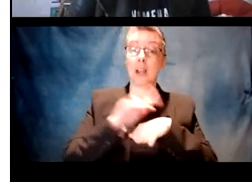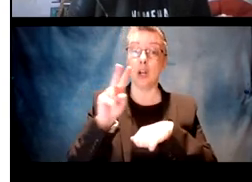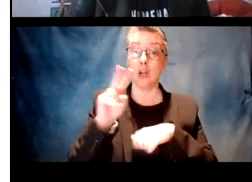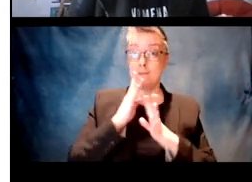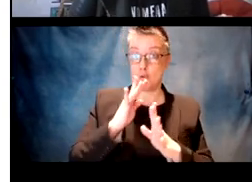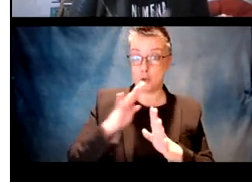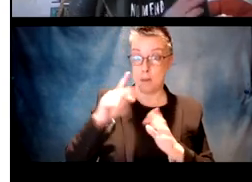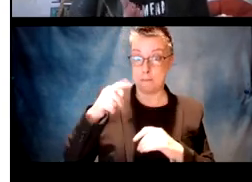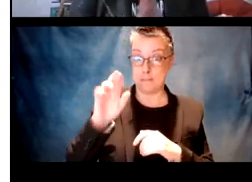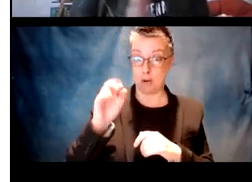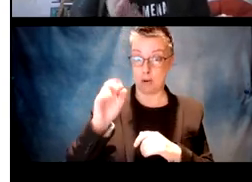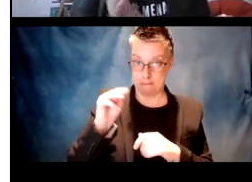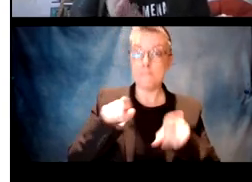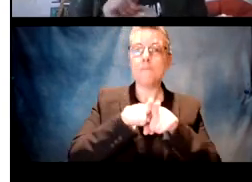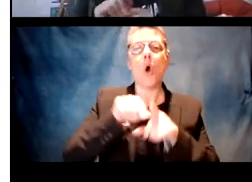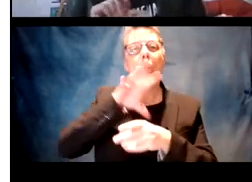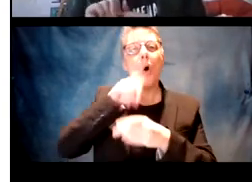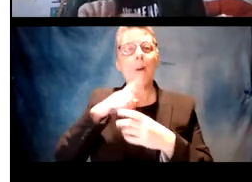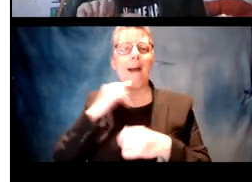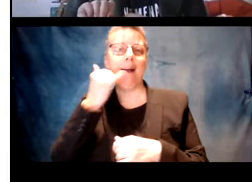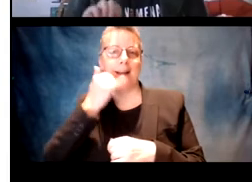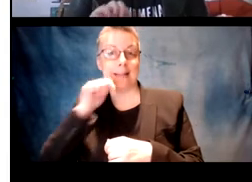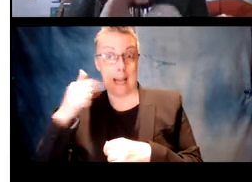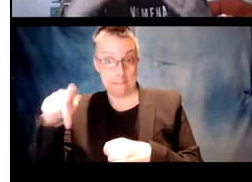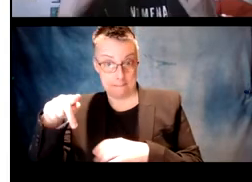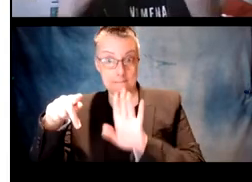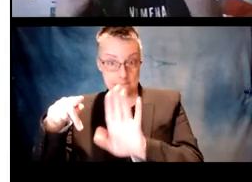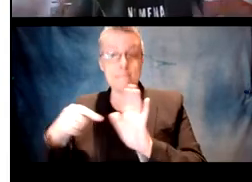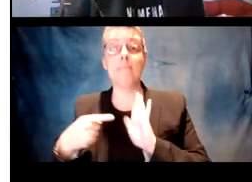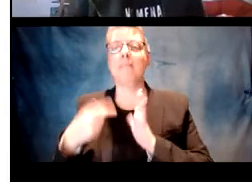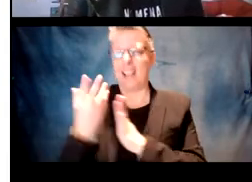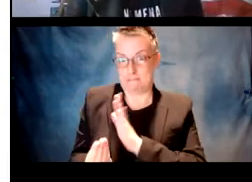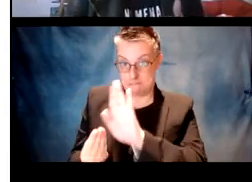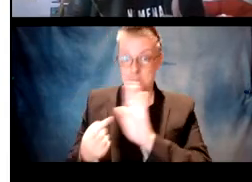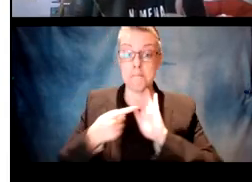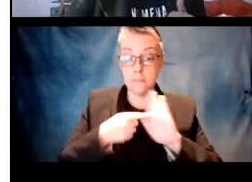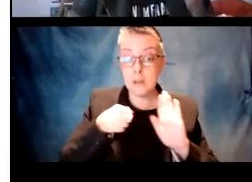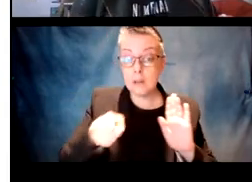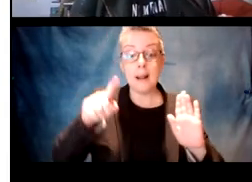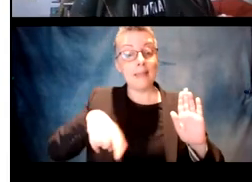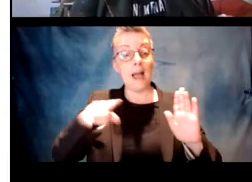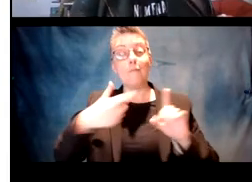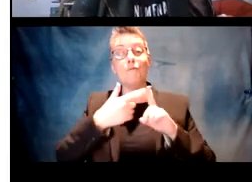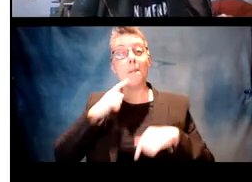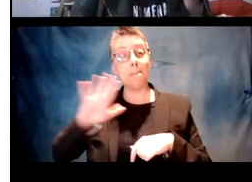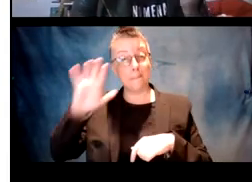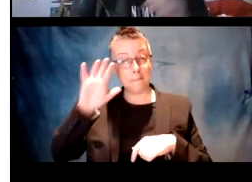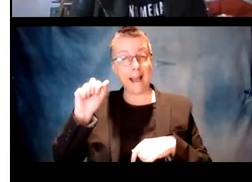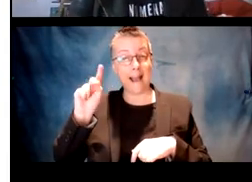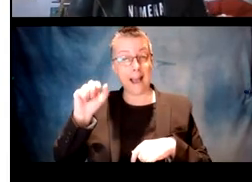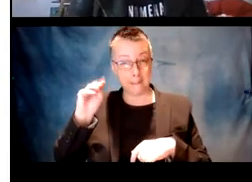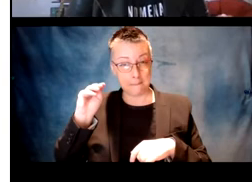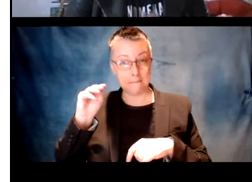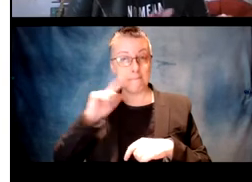And then the English verbal paradigm can also include accidental gaps. So here's an example